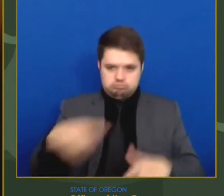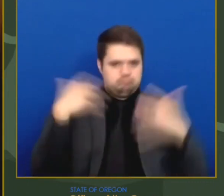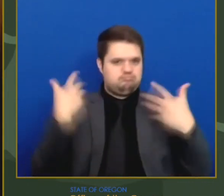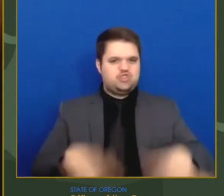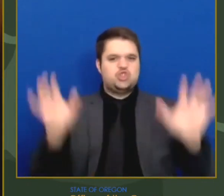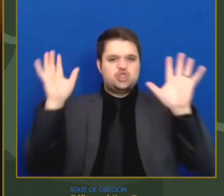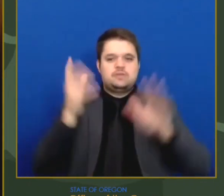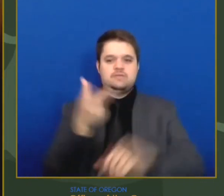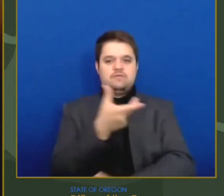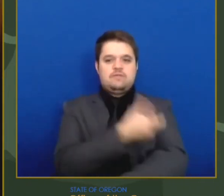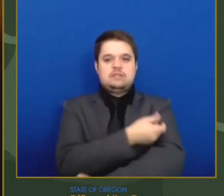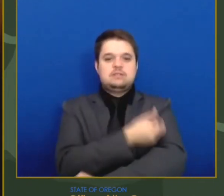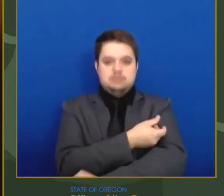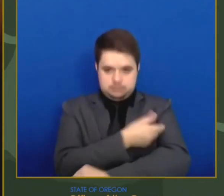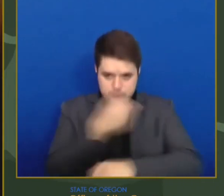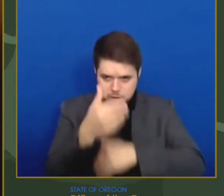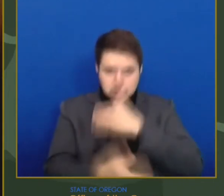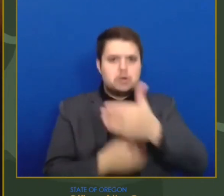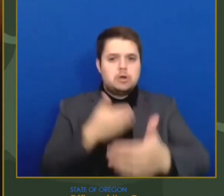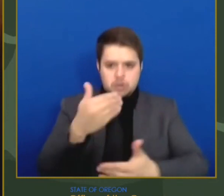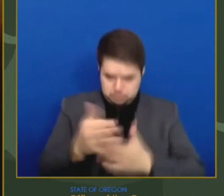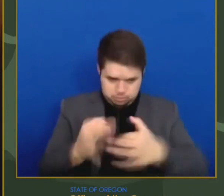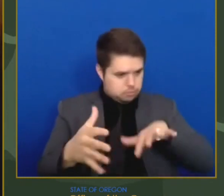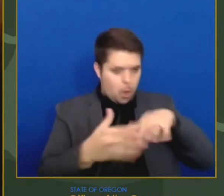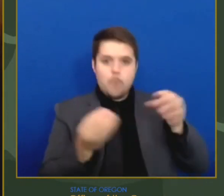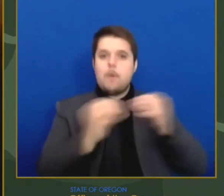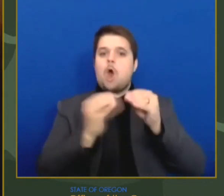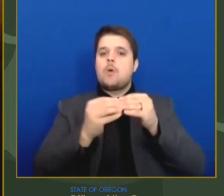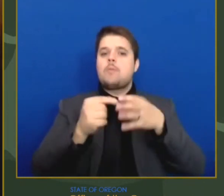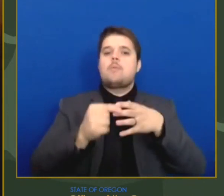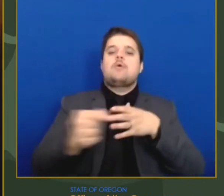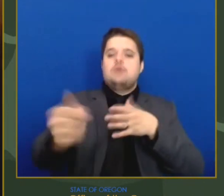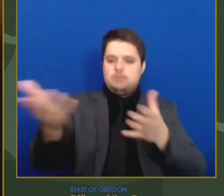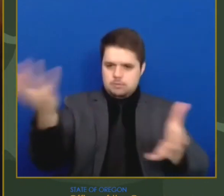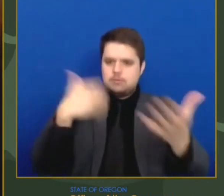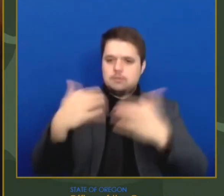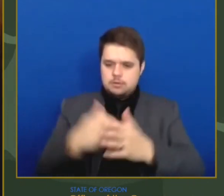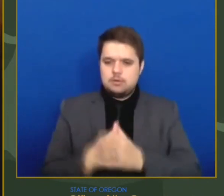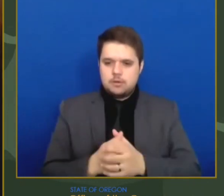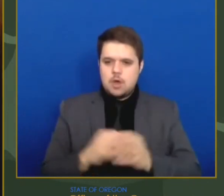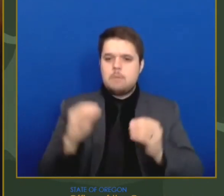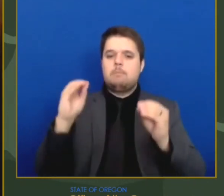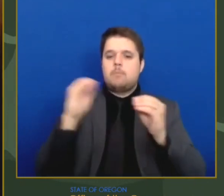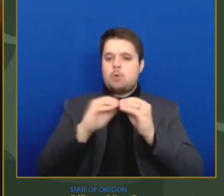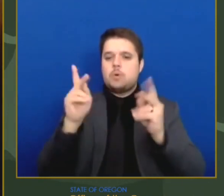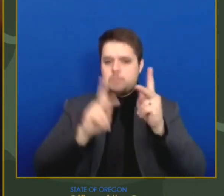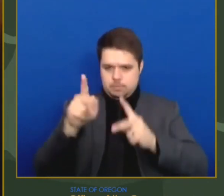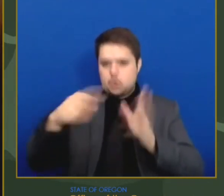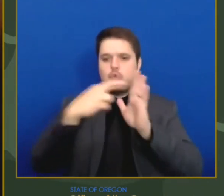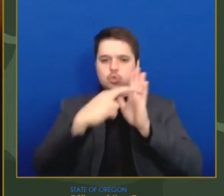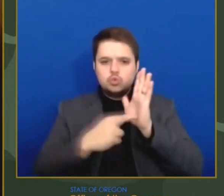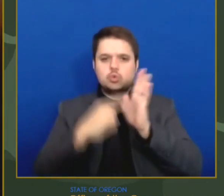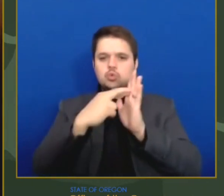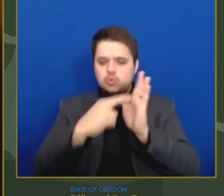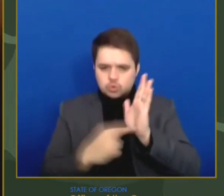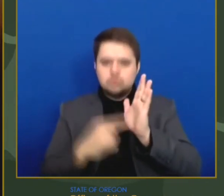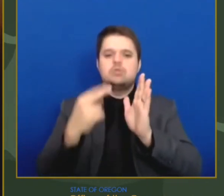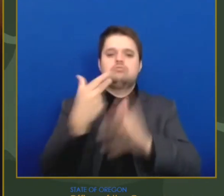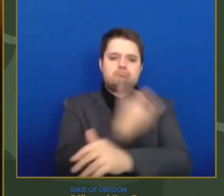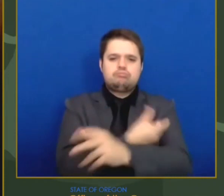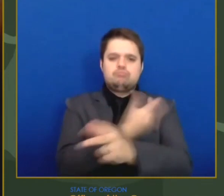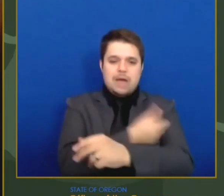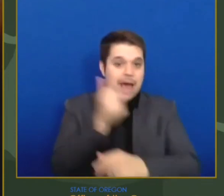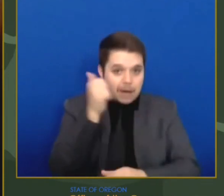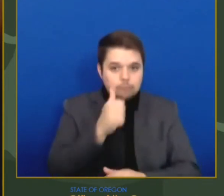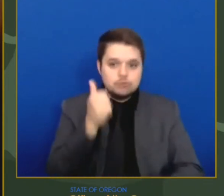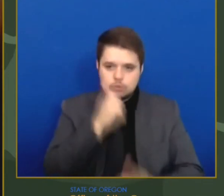doses have been administered so far. More people are being vaccinated every day, and every Oregonian that gets vaccinated brings us closer